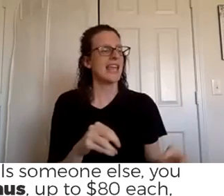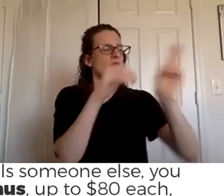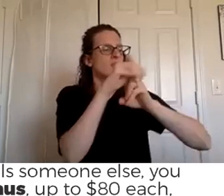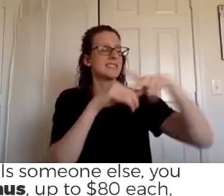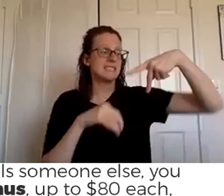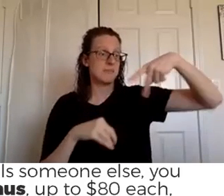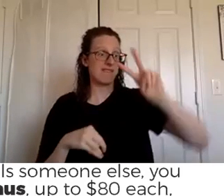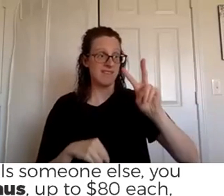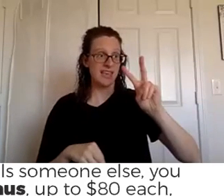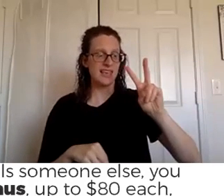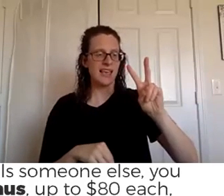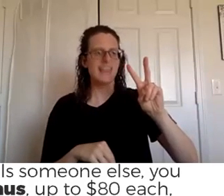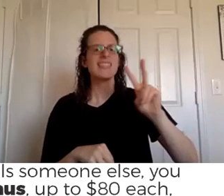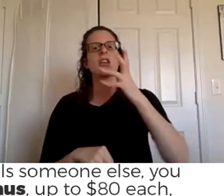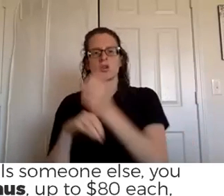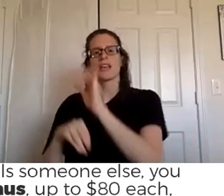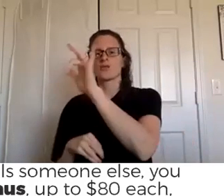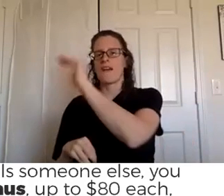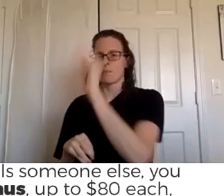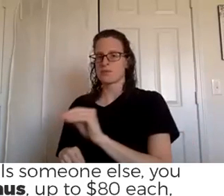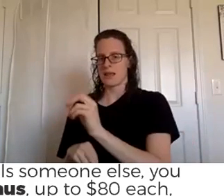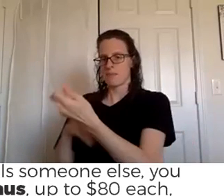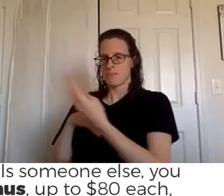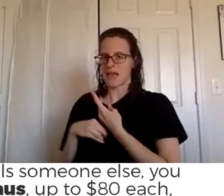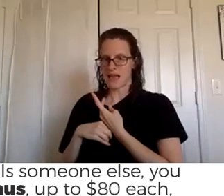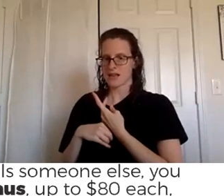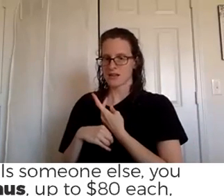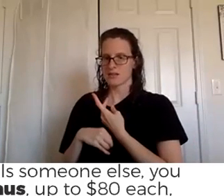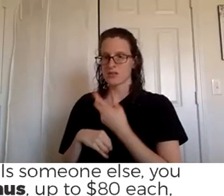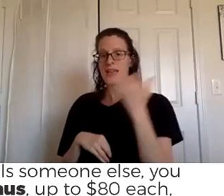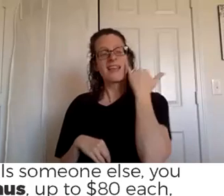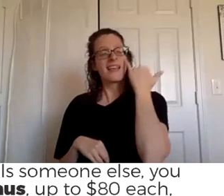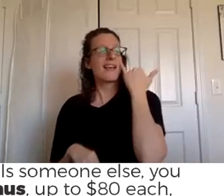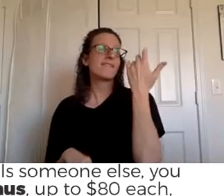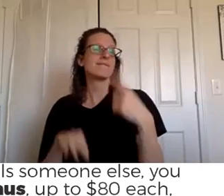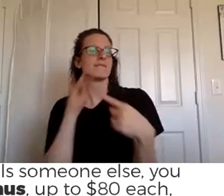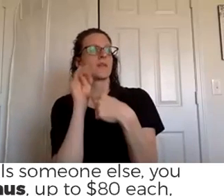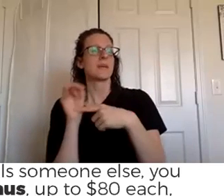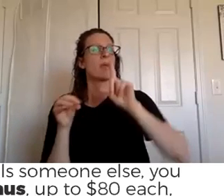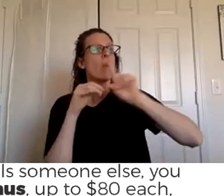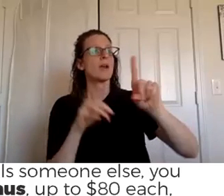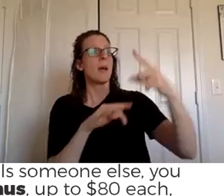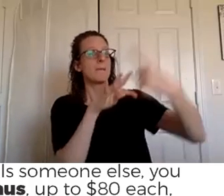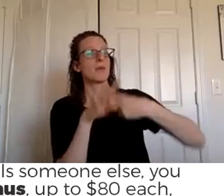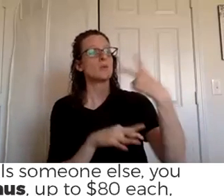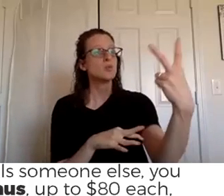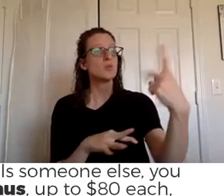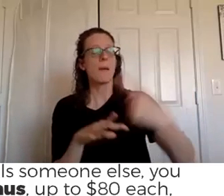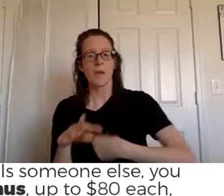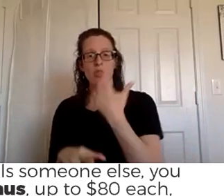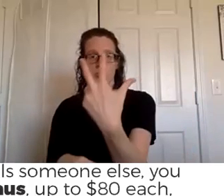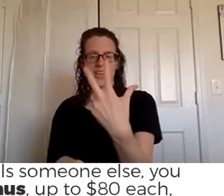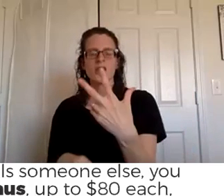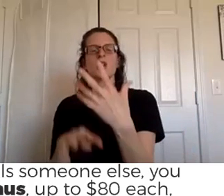and you get 25 of all of that and if they order in month two and month three you get